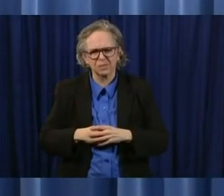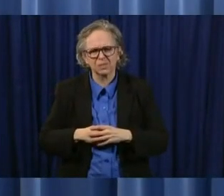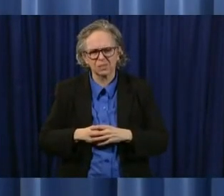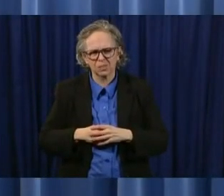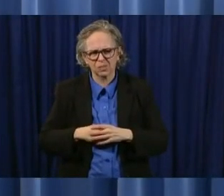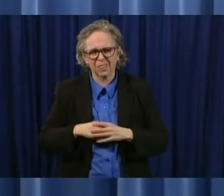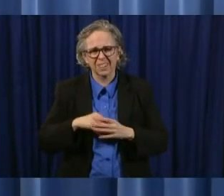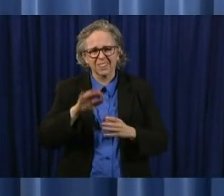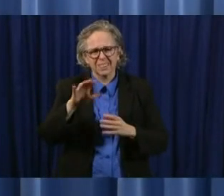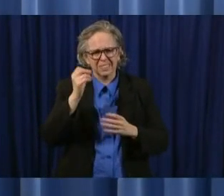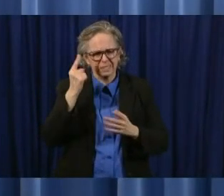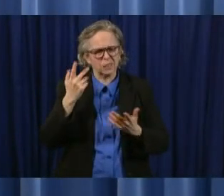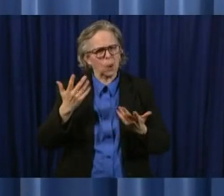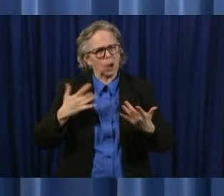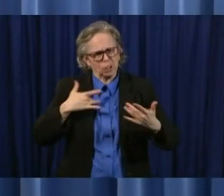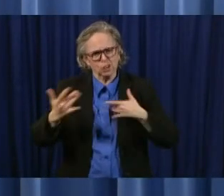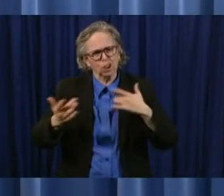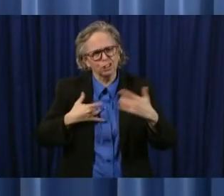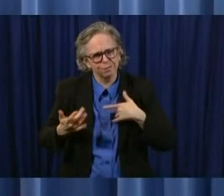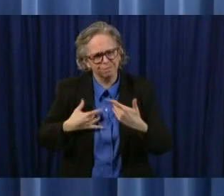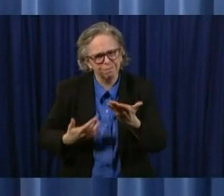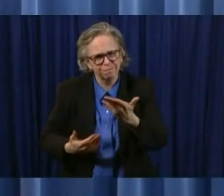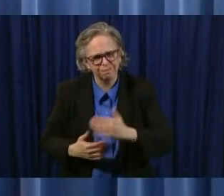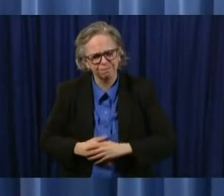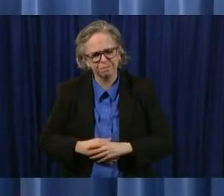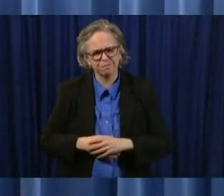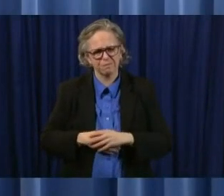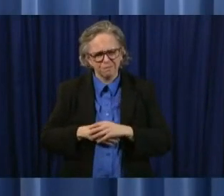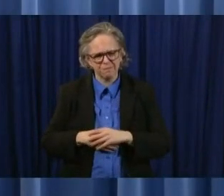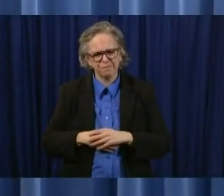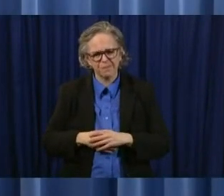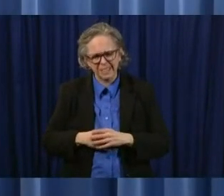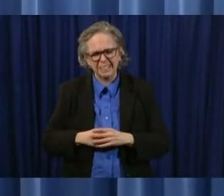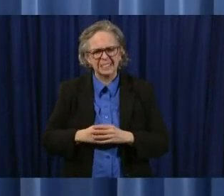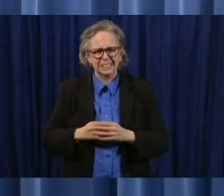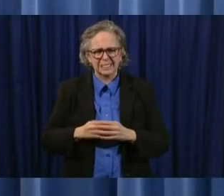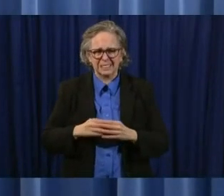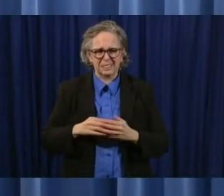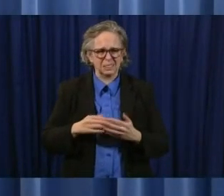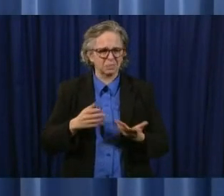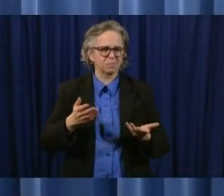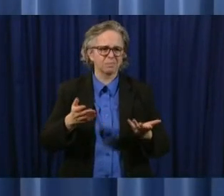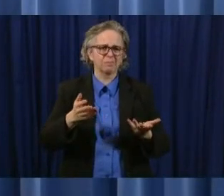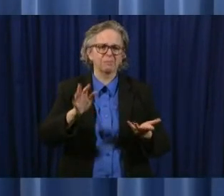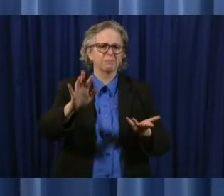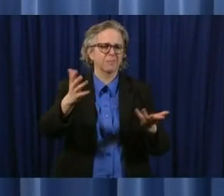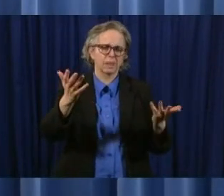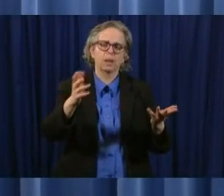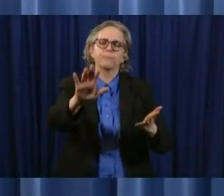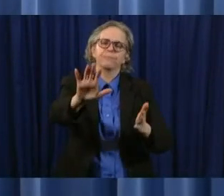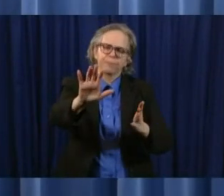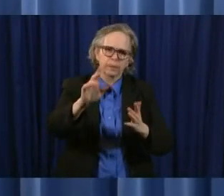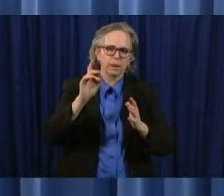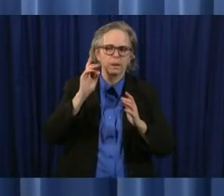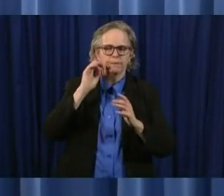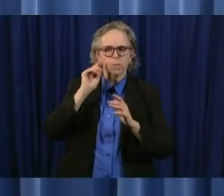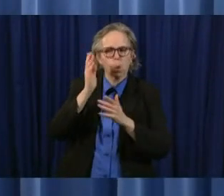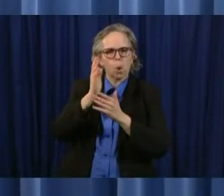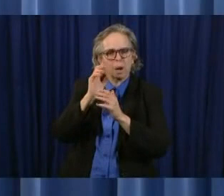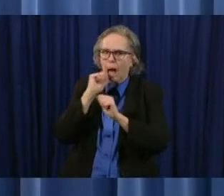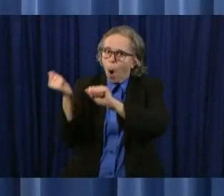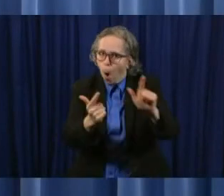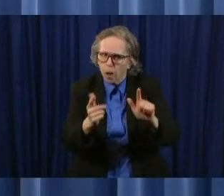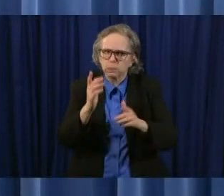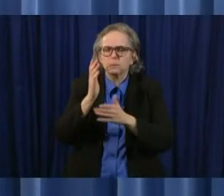when we know the fact that for some people at least they can be carrying this virus